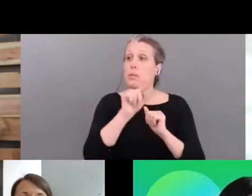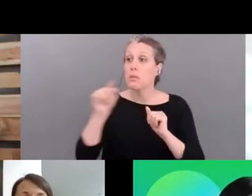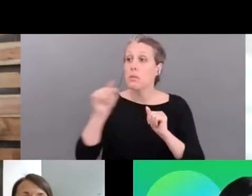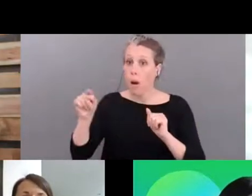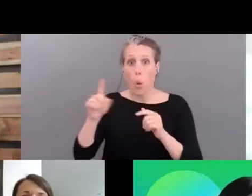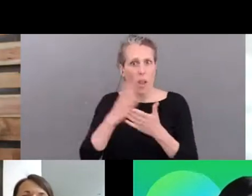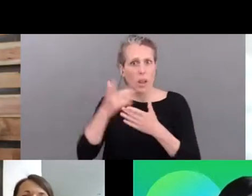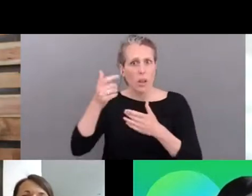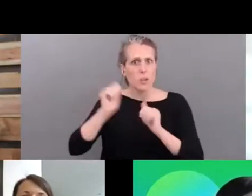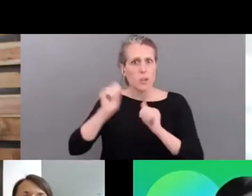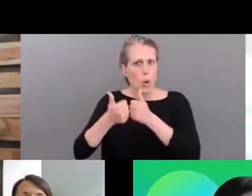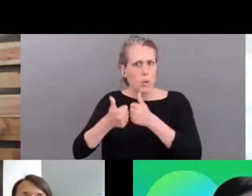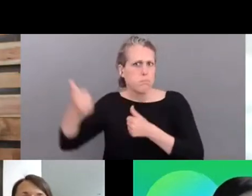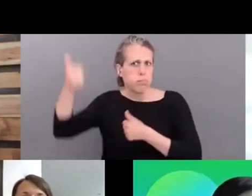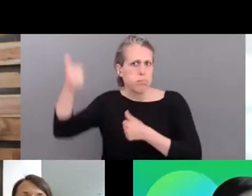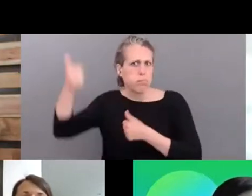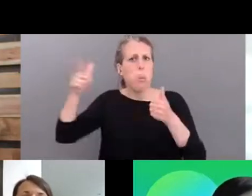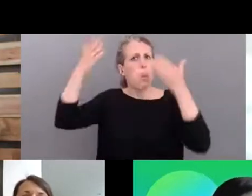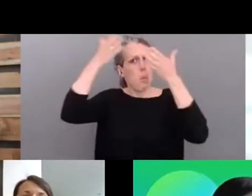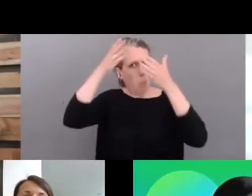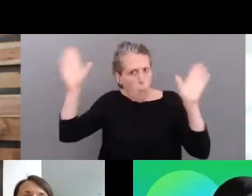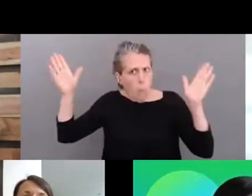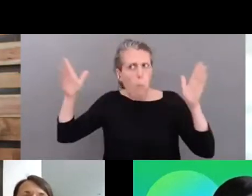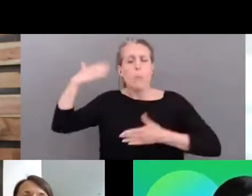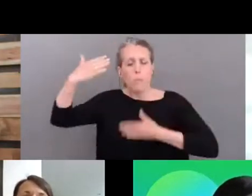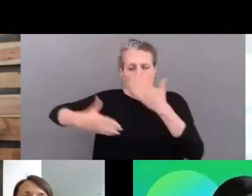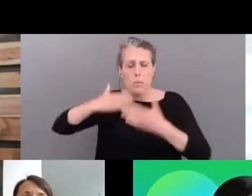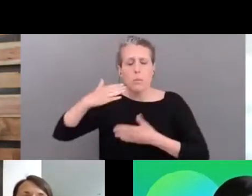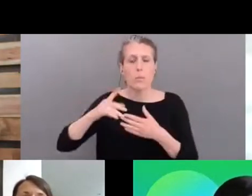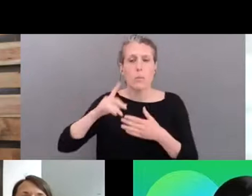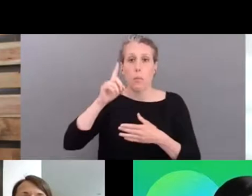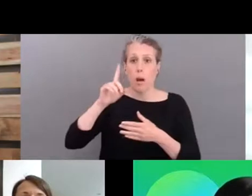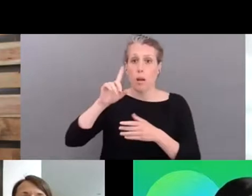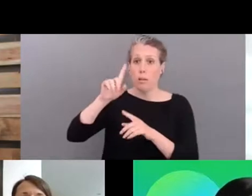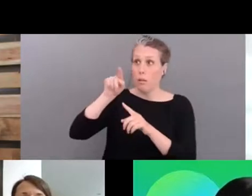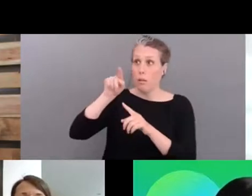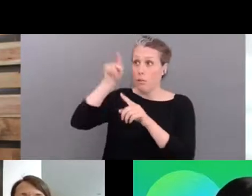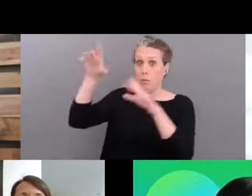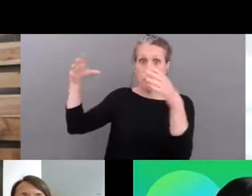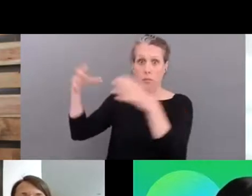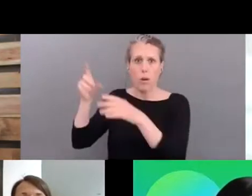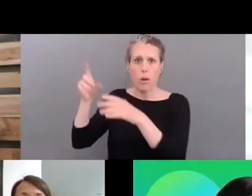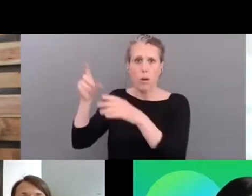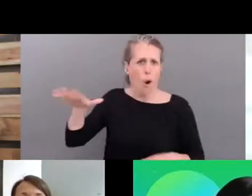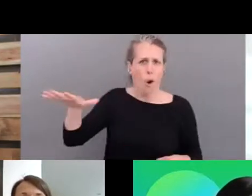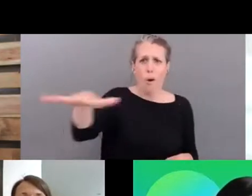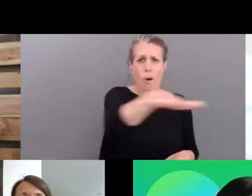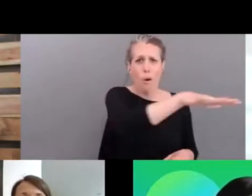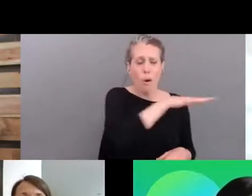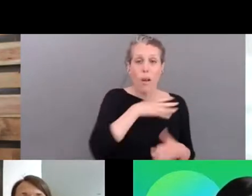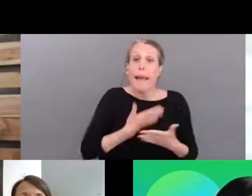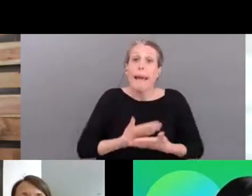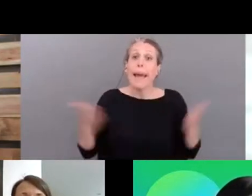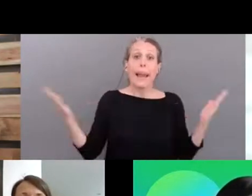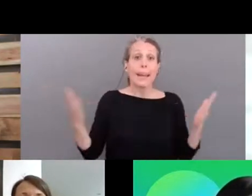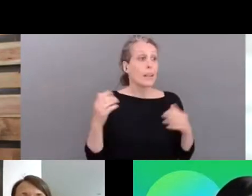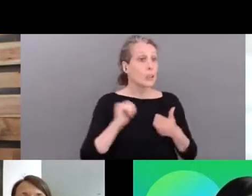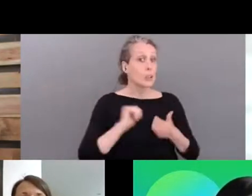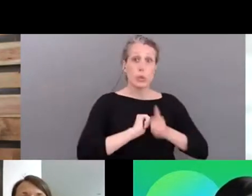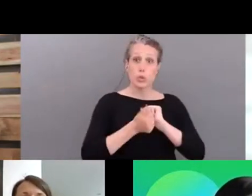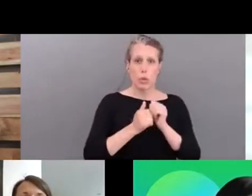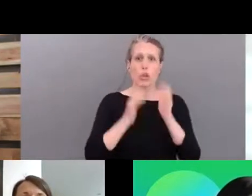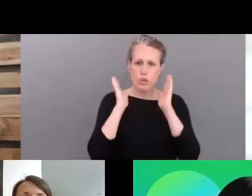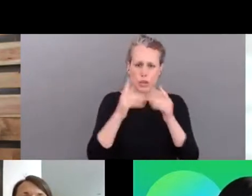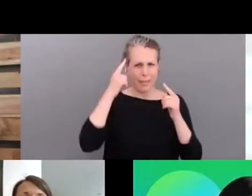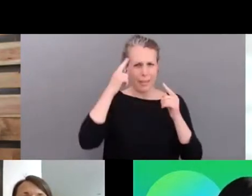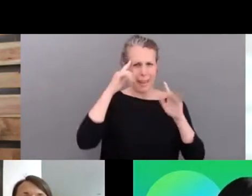but we should be open to all it should be every every every sports organization uh should be uh open to